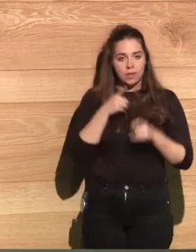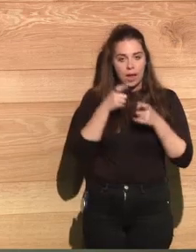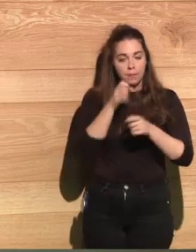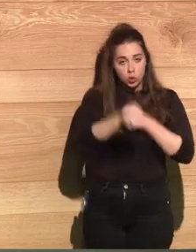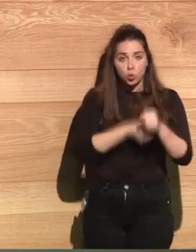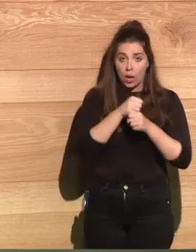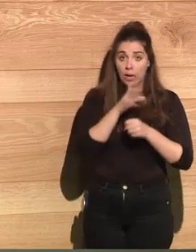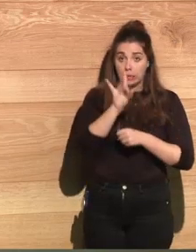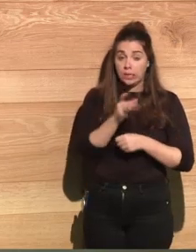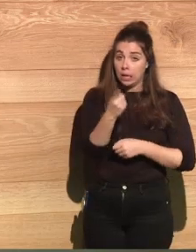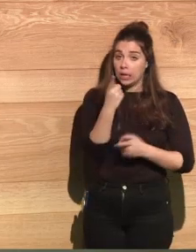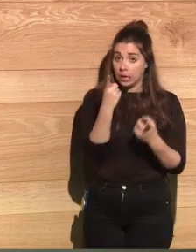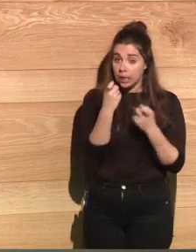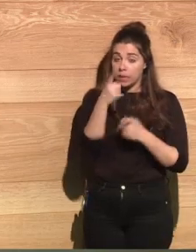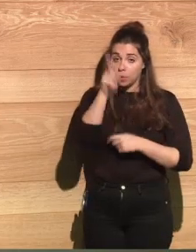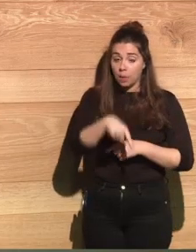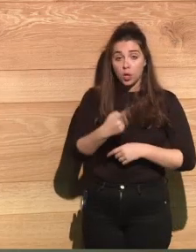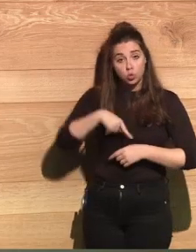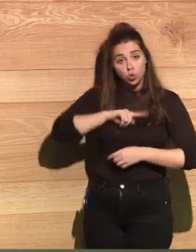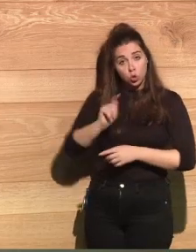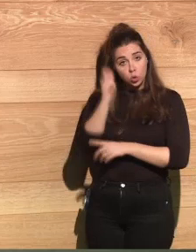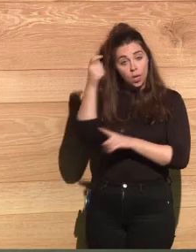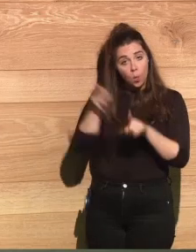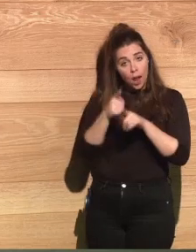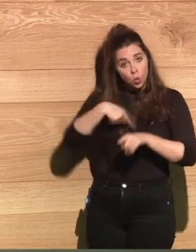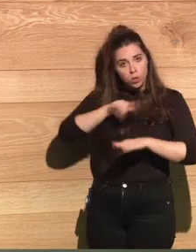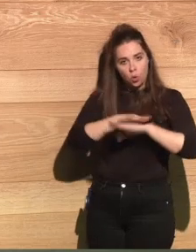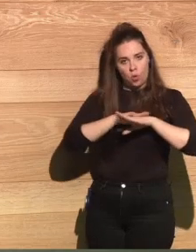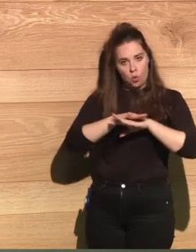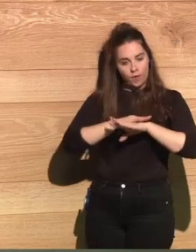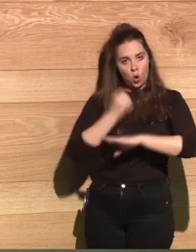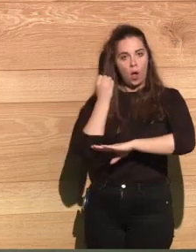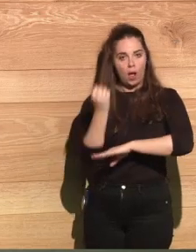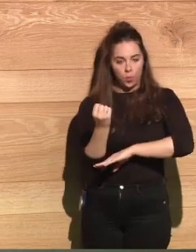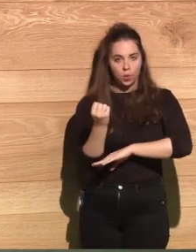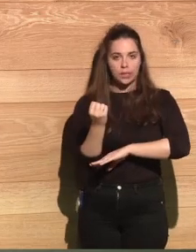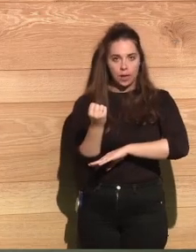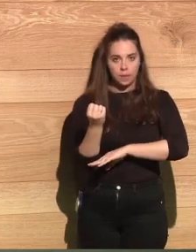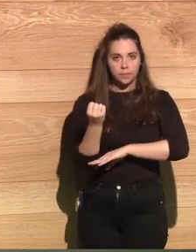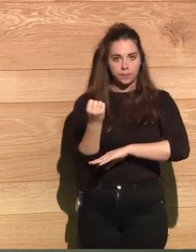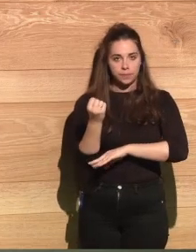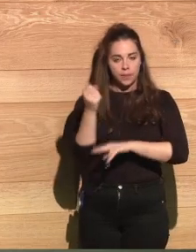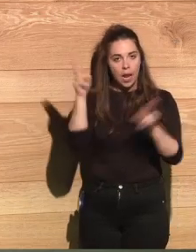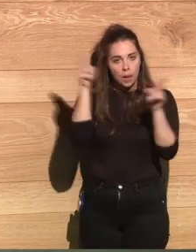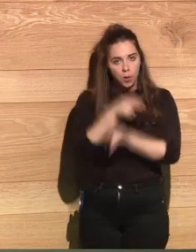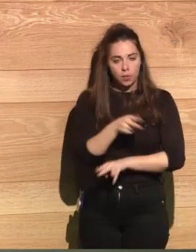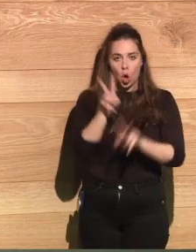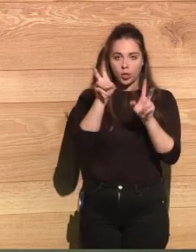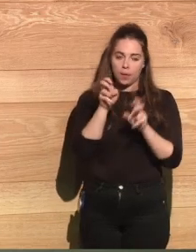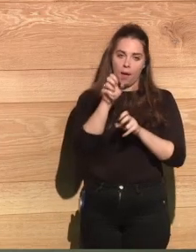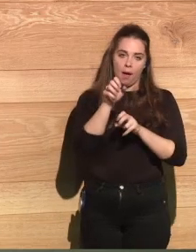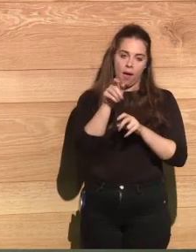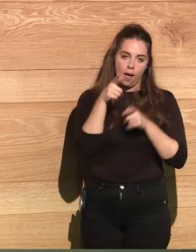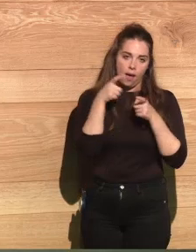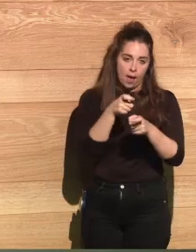legitimize nuclear weapons and we need to make sure our government supports the